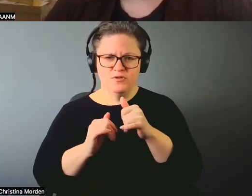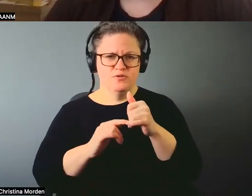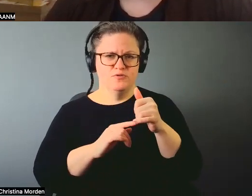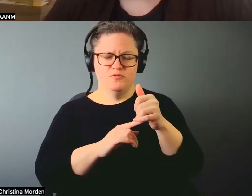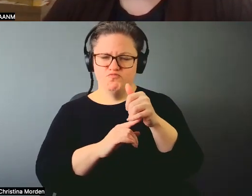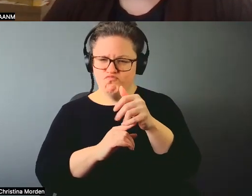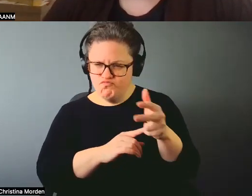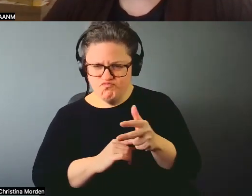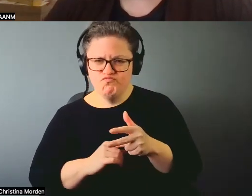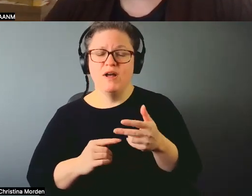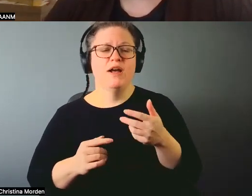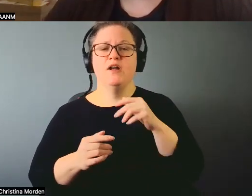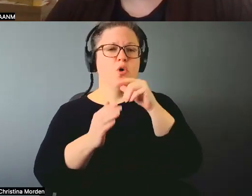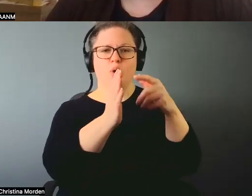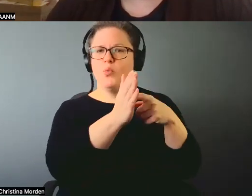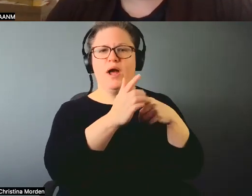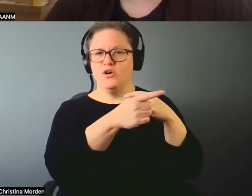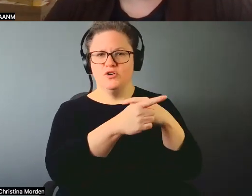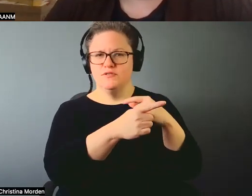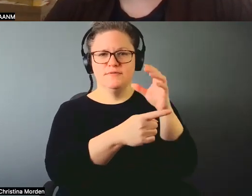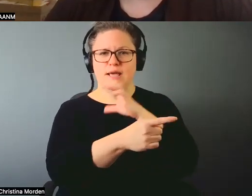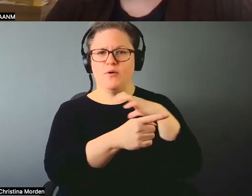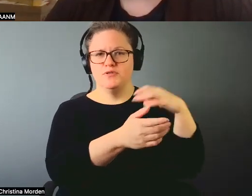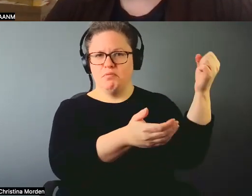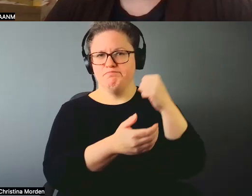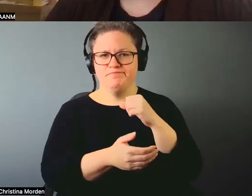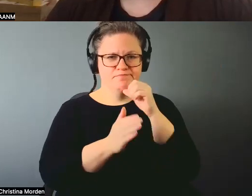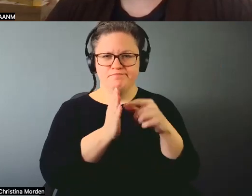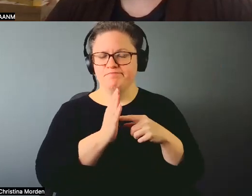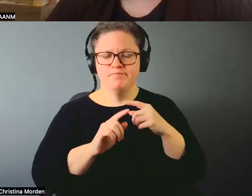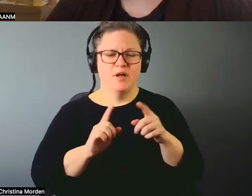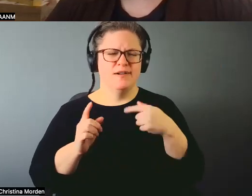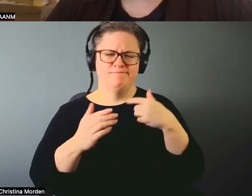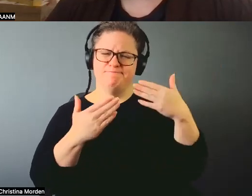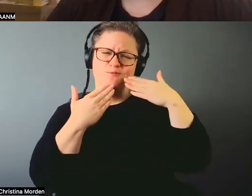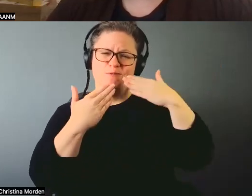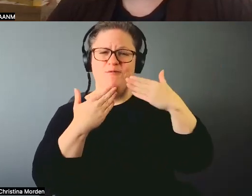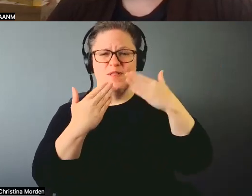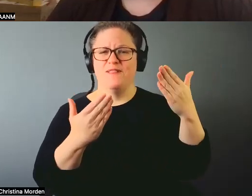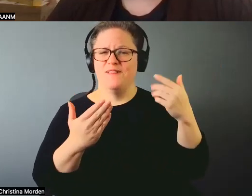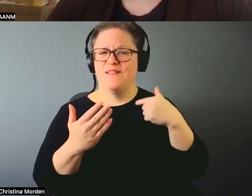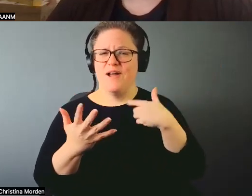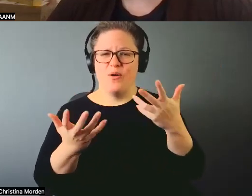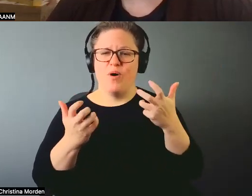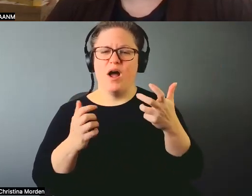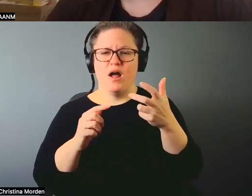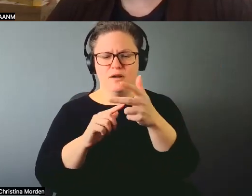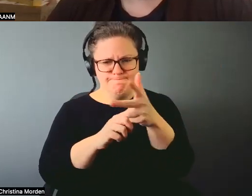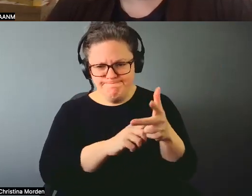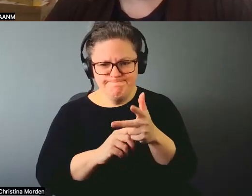But I, I just felt so grateful that I wanted to put it into film, audio,